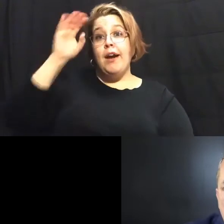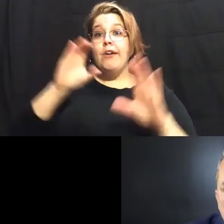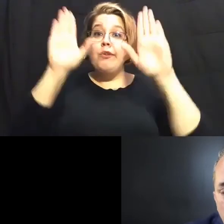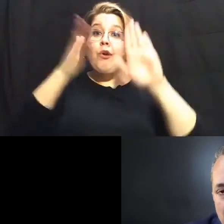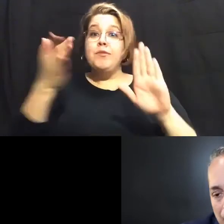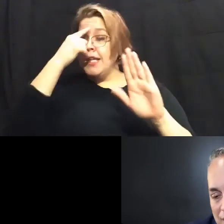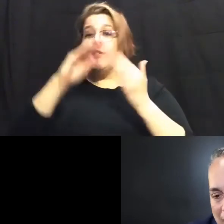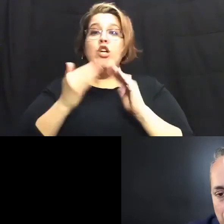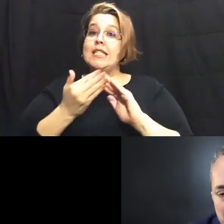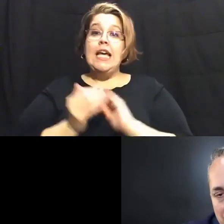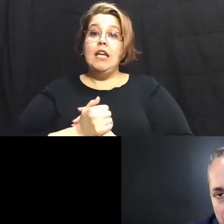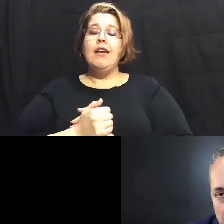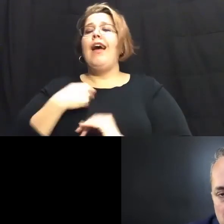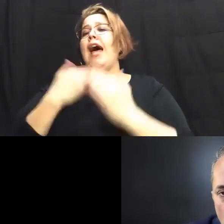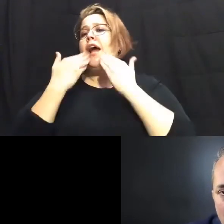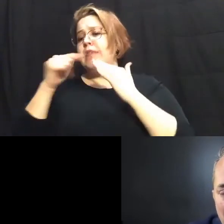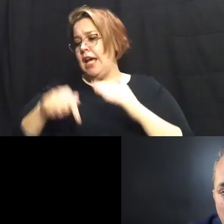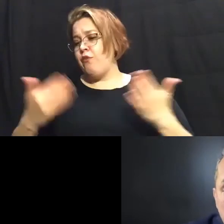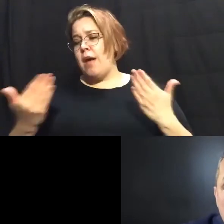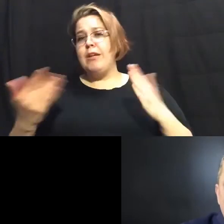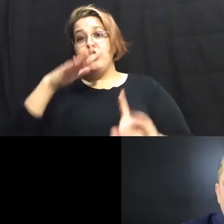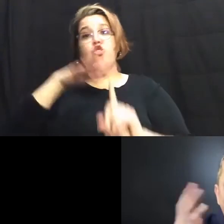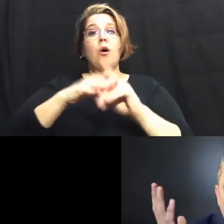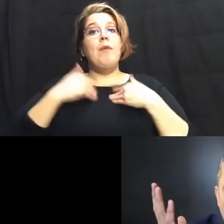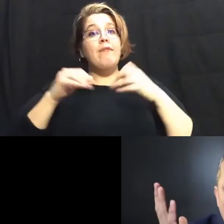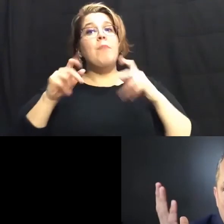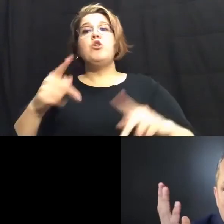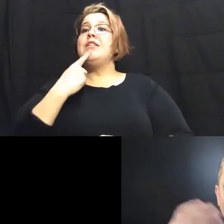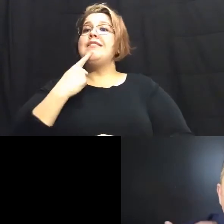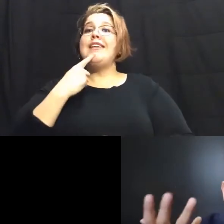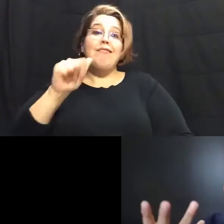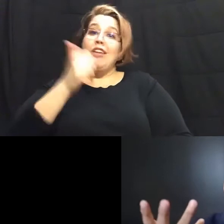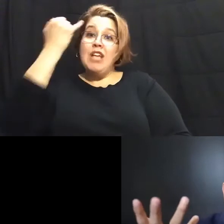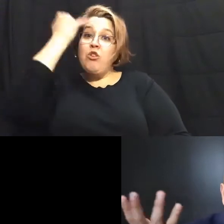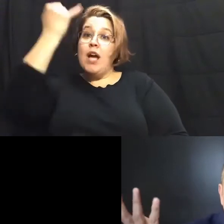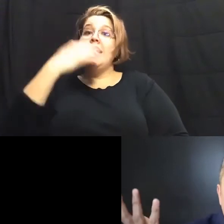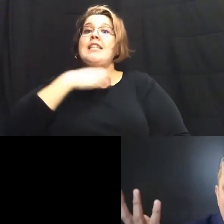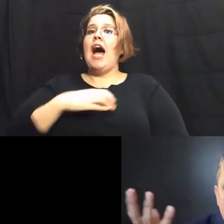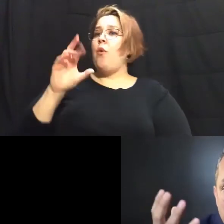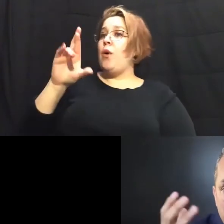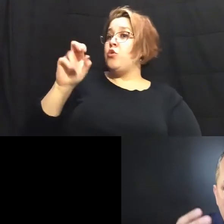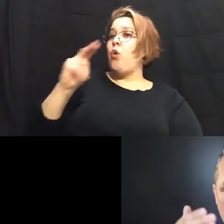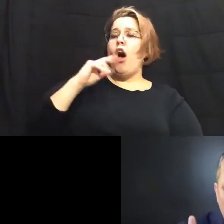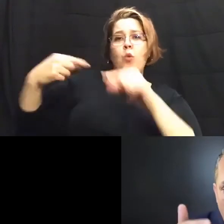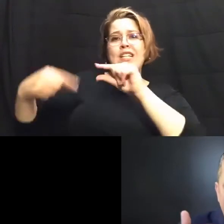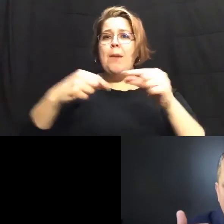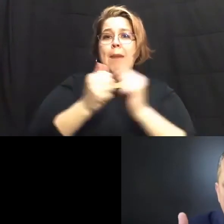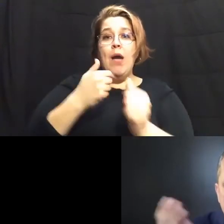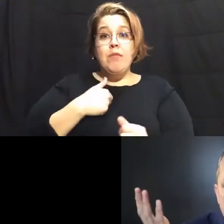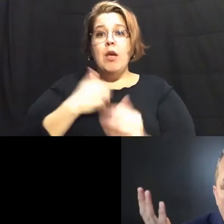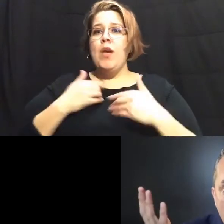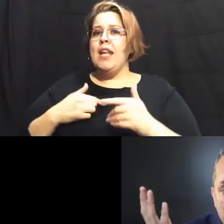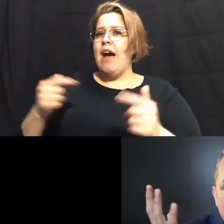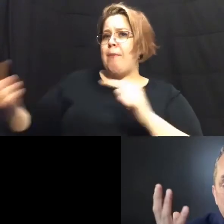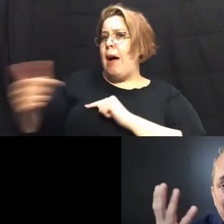city um and i'm just thankful to be here and to show up and have an opportunity to say there's other ideas i wish ron nuremberg would debate me and and we can have a back and forth